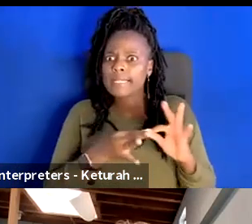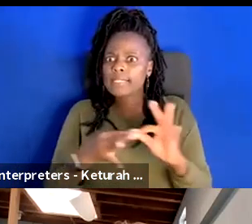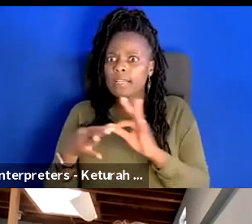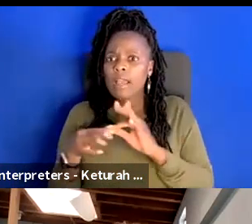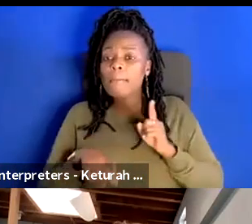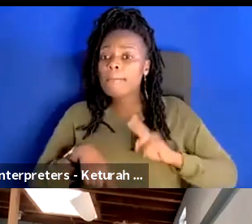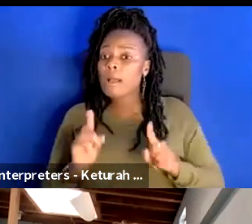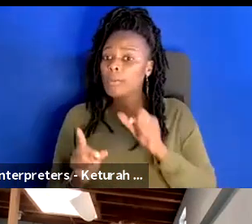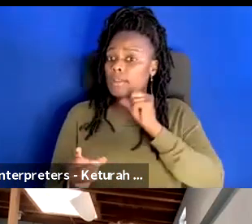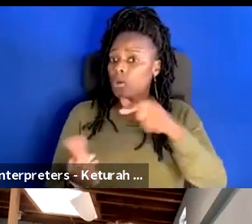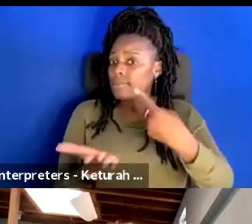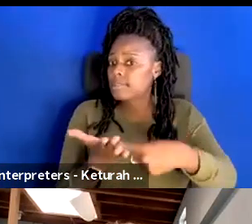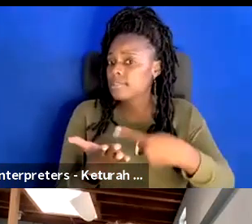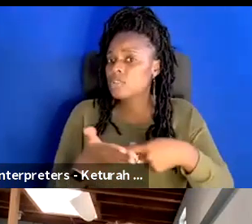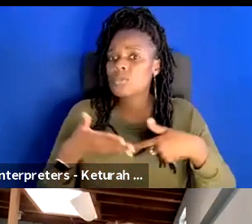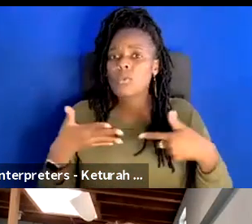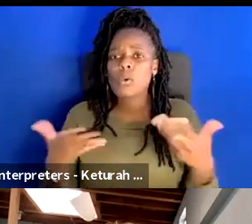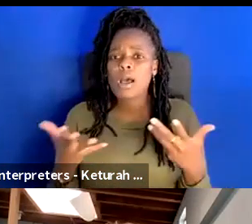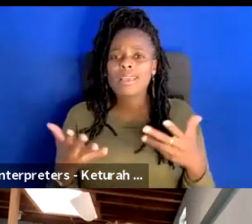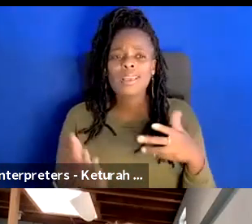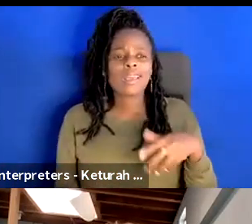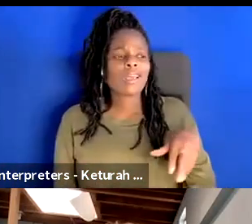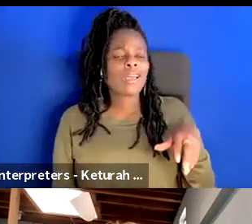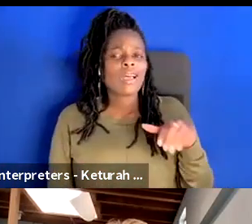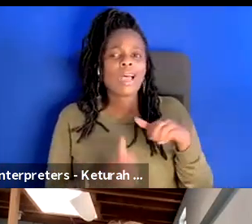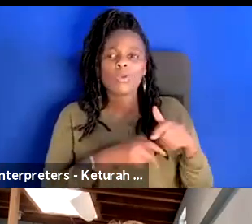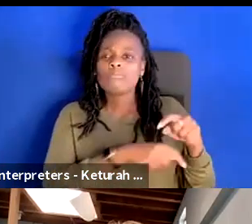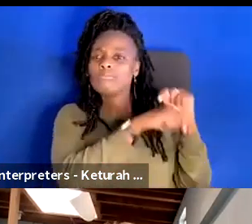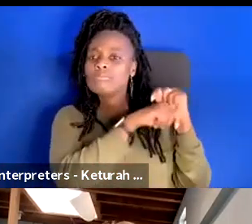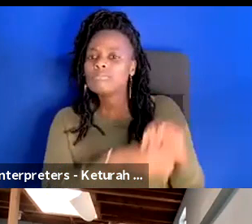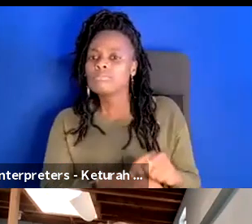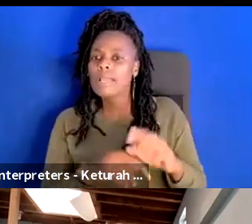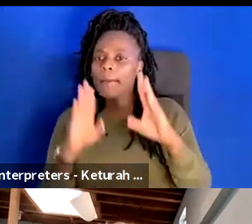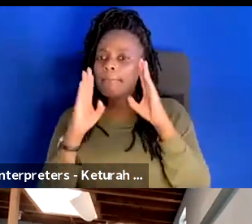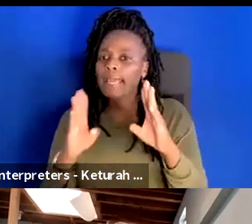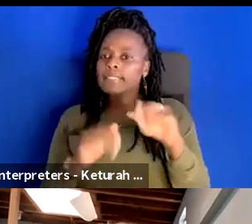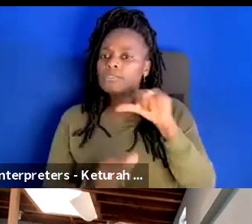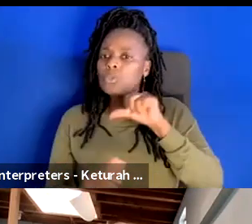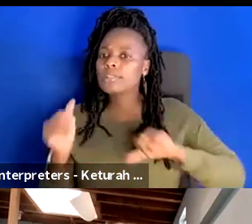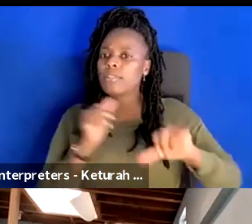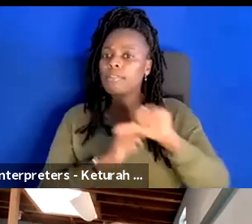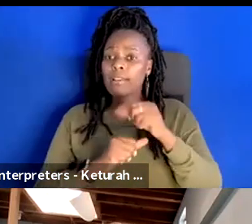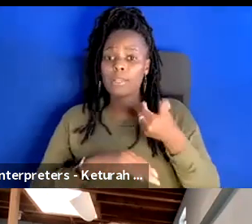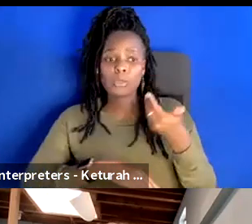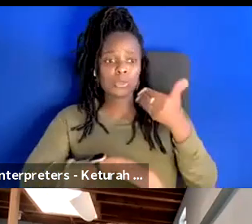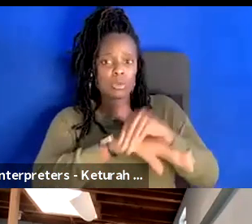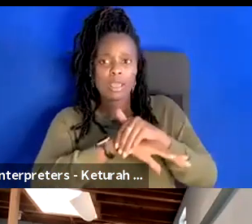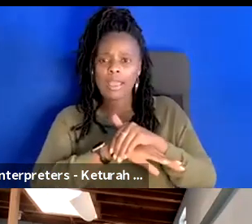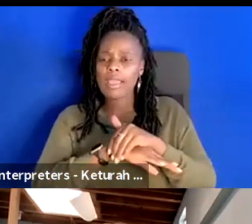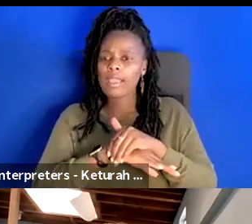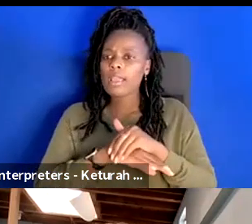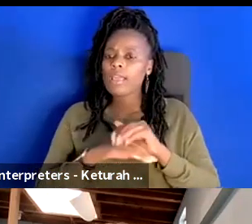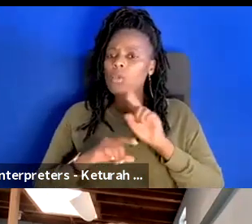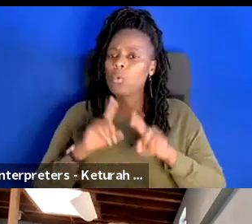this enough is a ritualized way to pay attention to one another. So the question tonight is, how are we policing